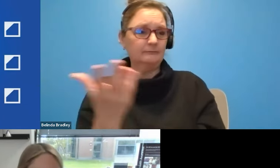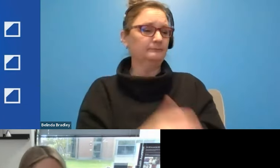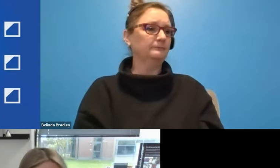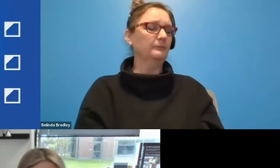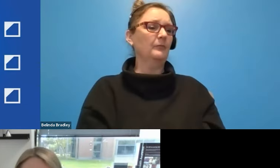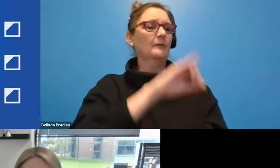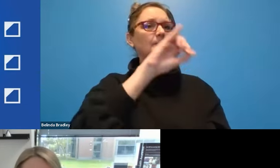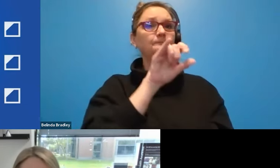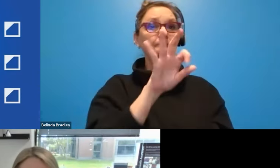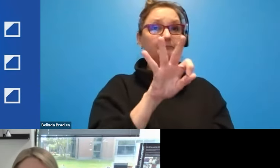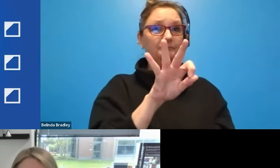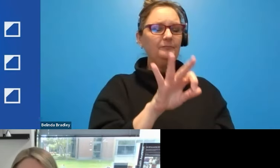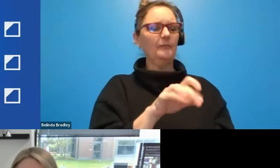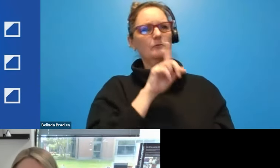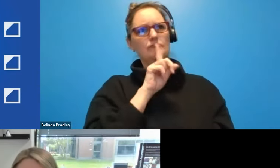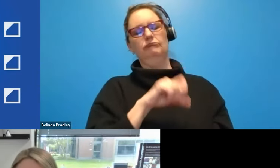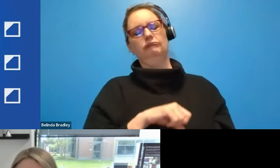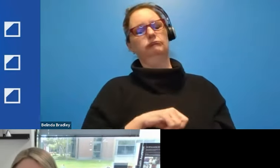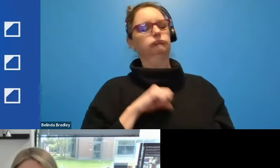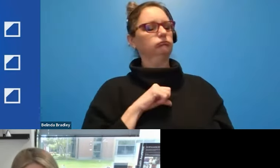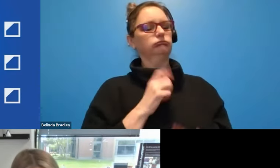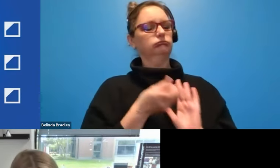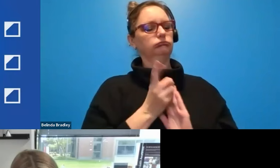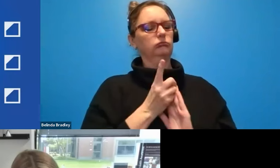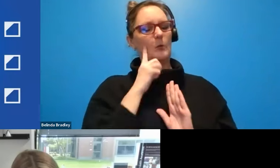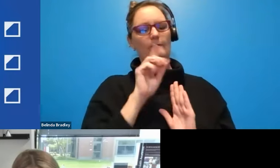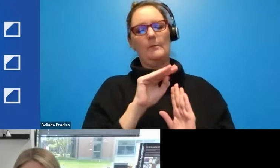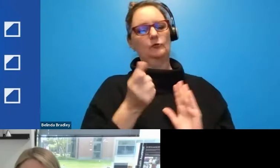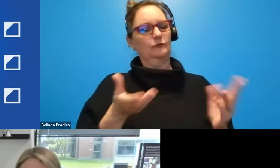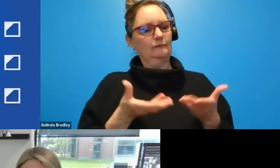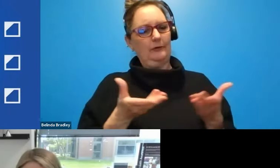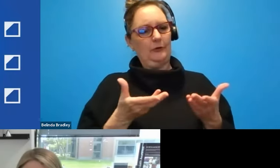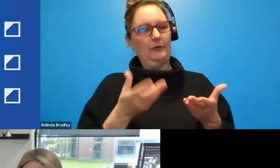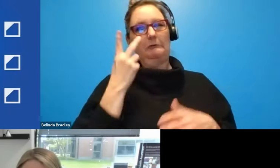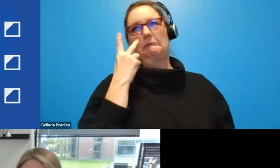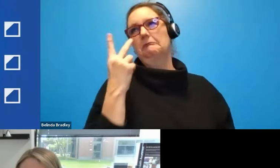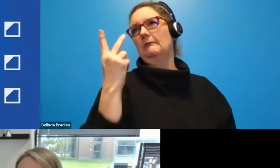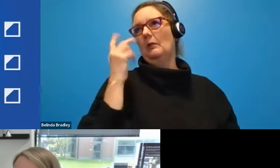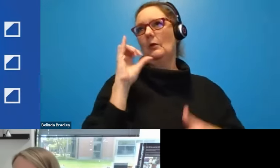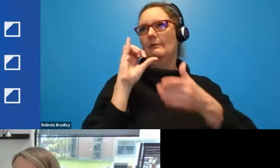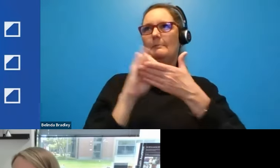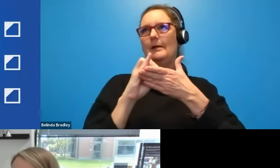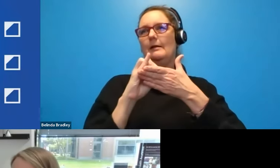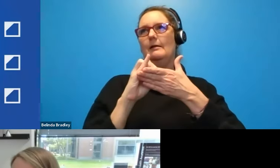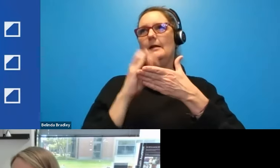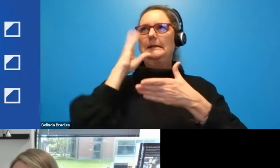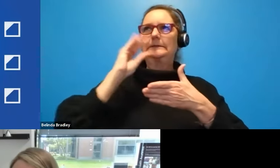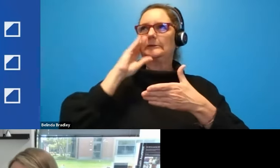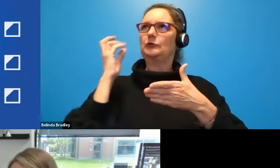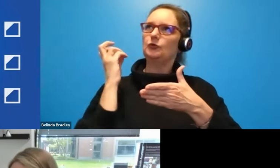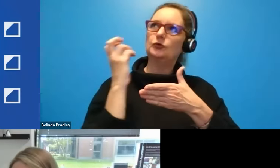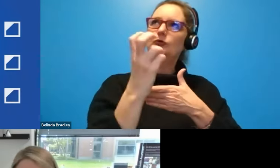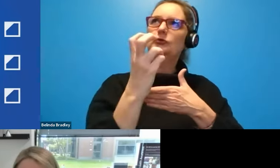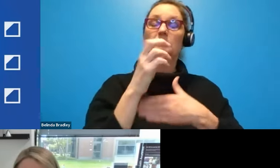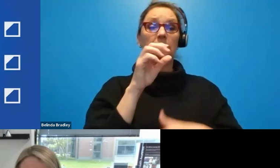Oh, well, that, that was a really proud moment for all of us here. You know, if I think back on the journey that we've been on, um, the adaptive